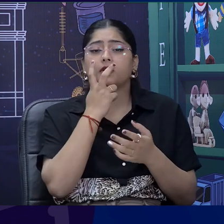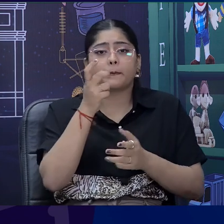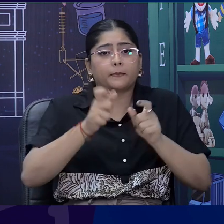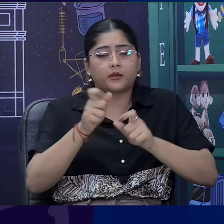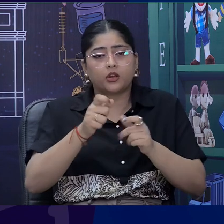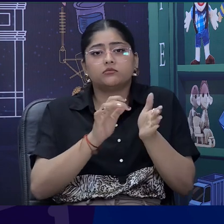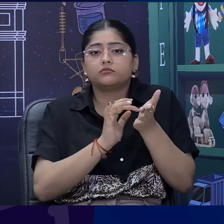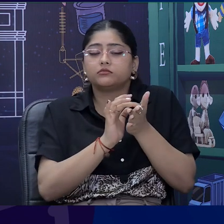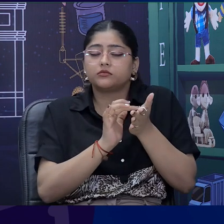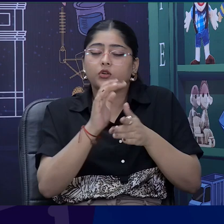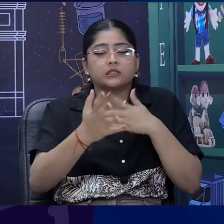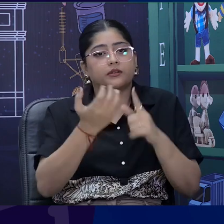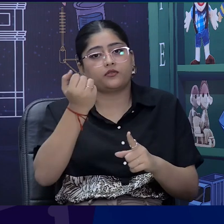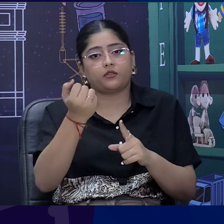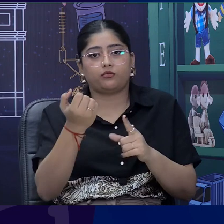feel of the countries.